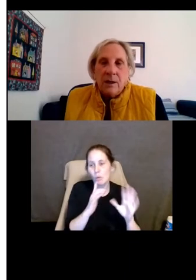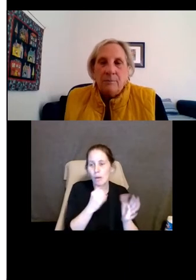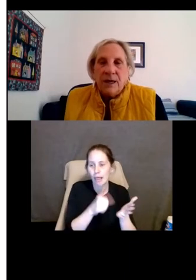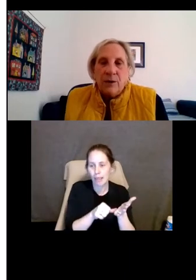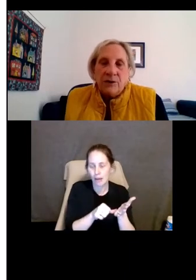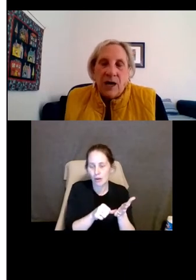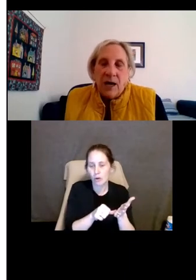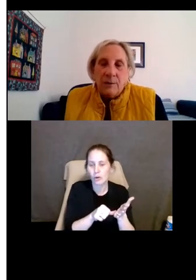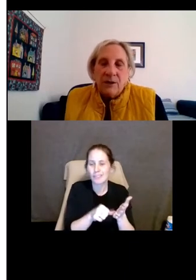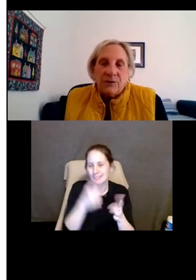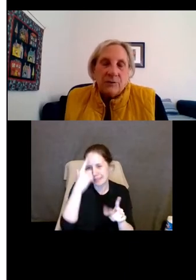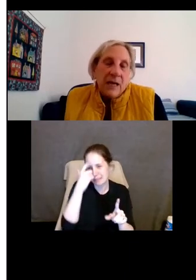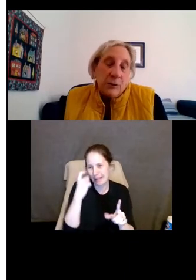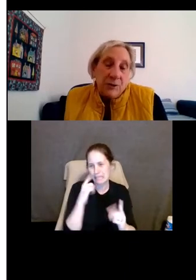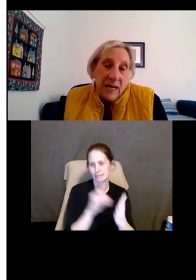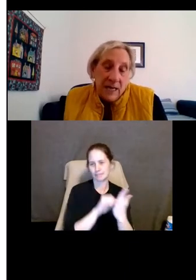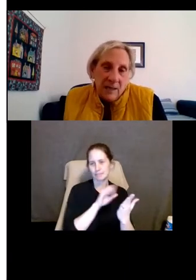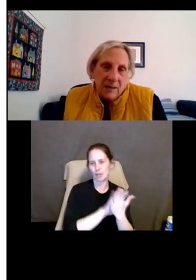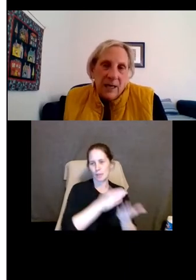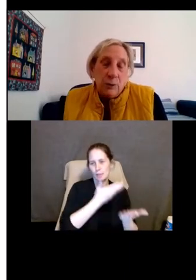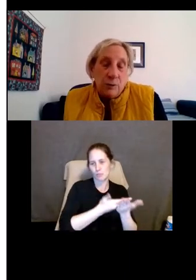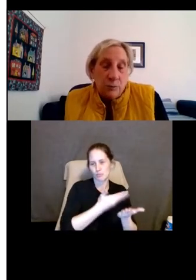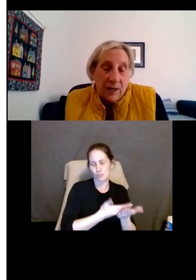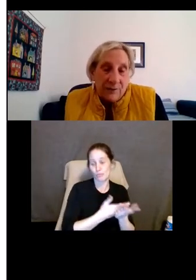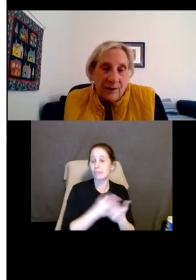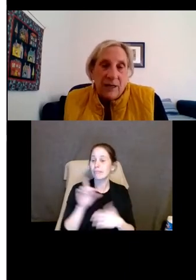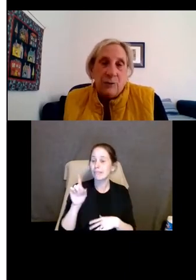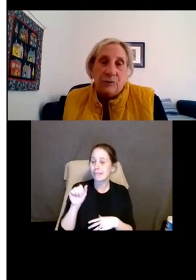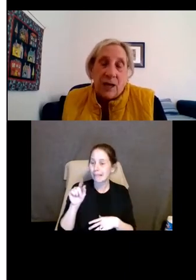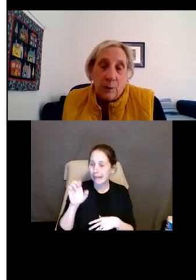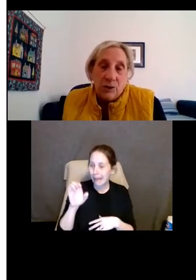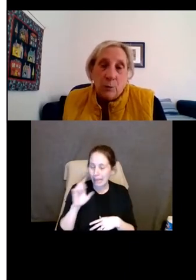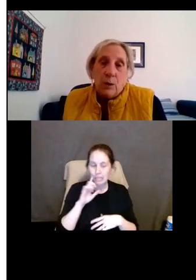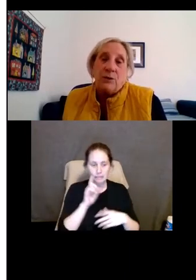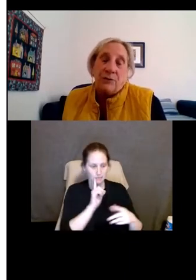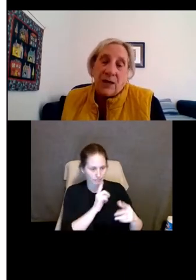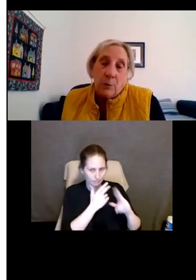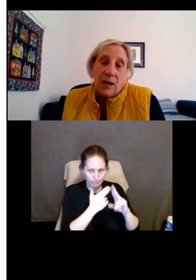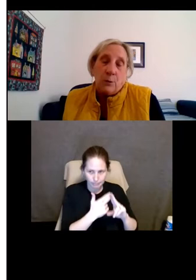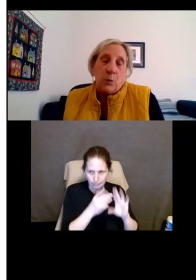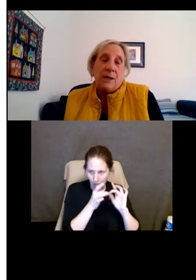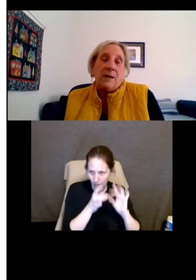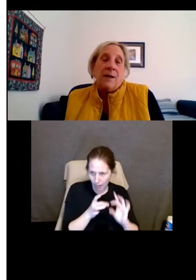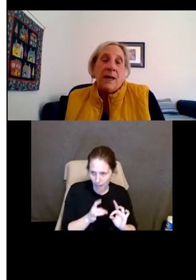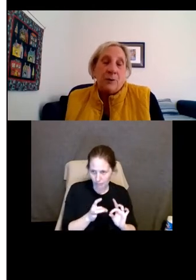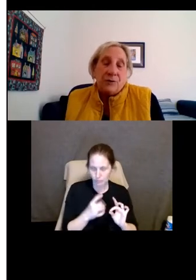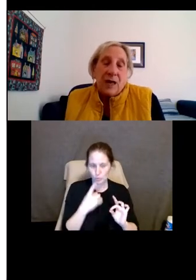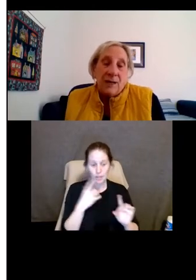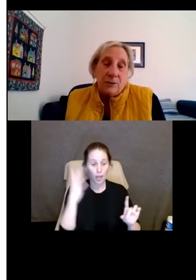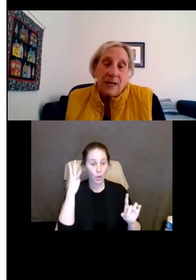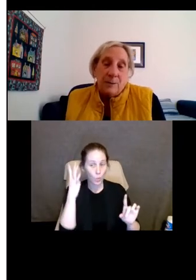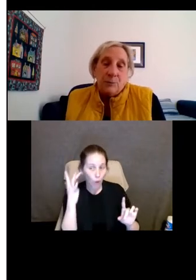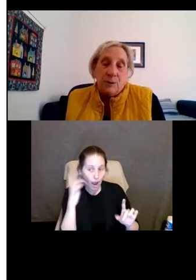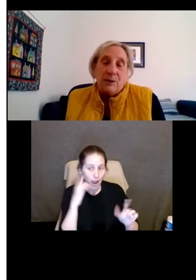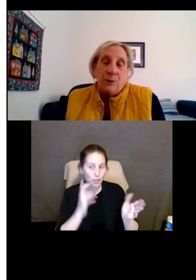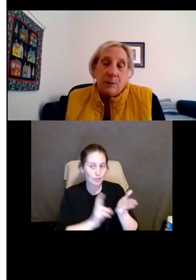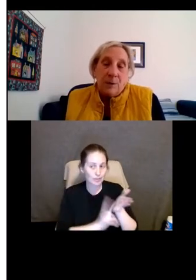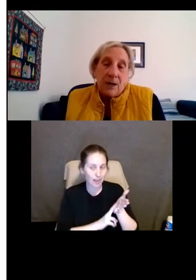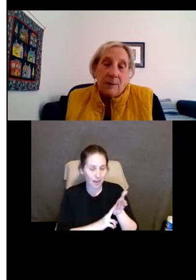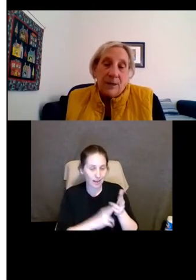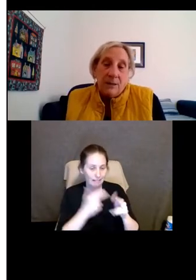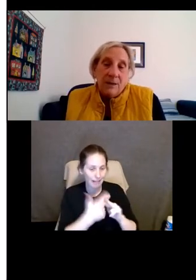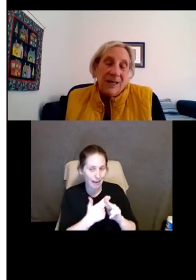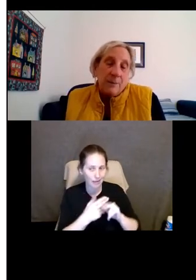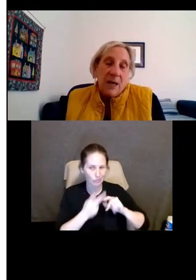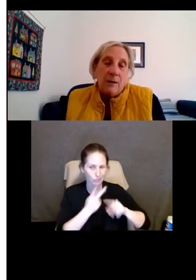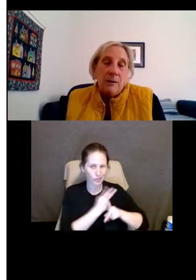because it documents and you date it and you address it and you say what you want, you say why you want it and you sign your name to it and you